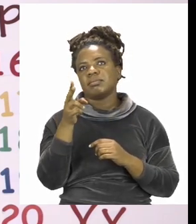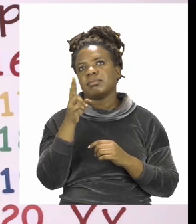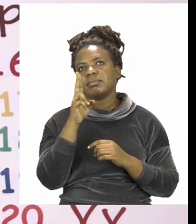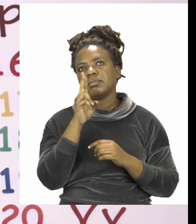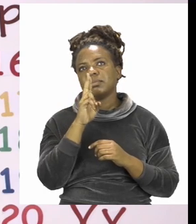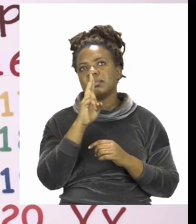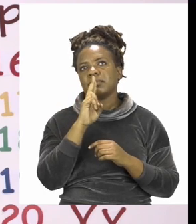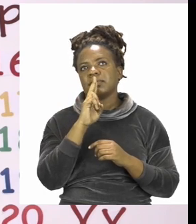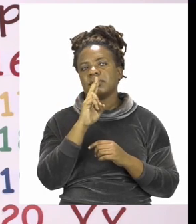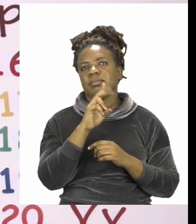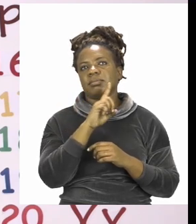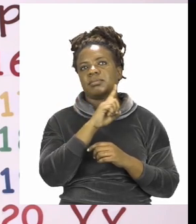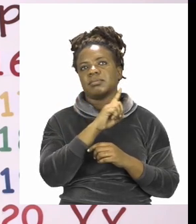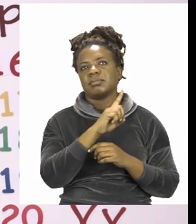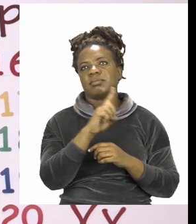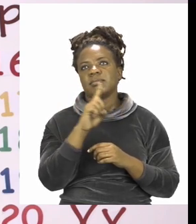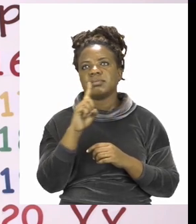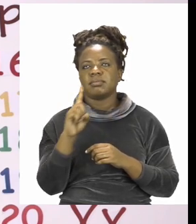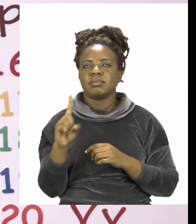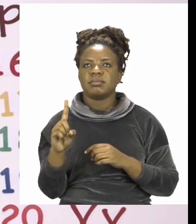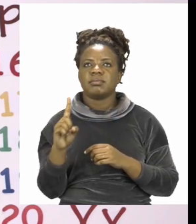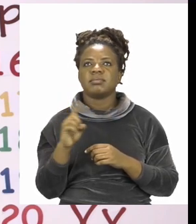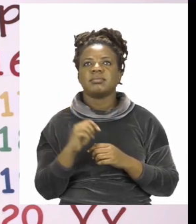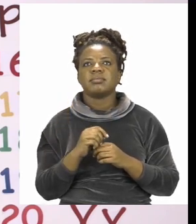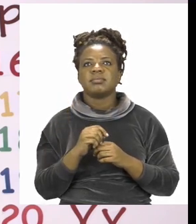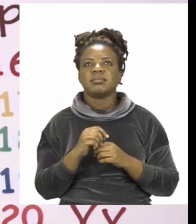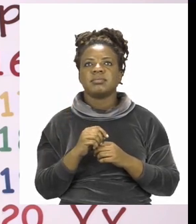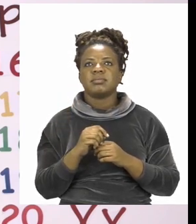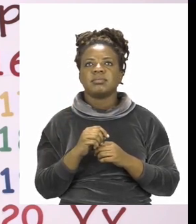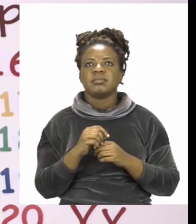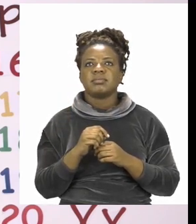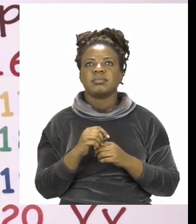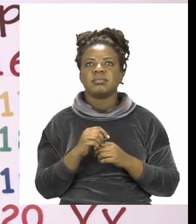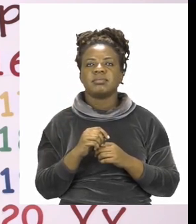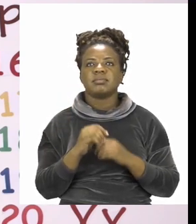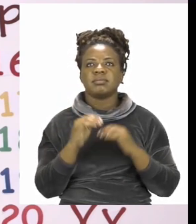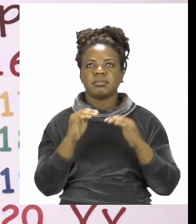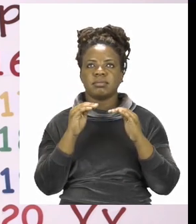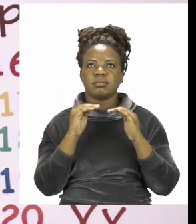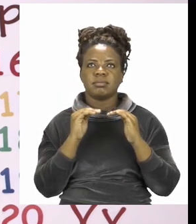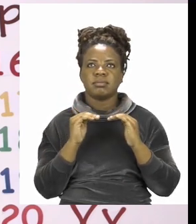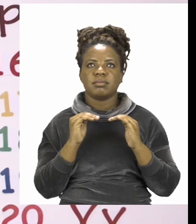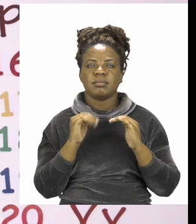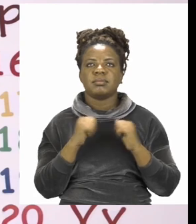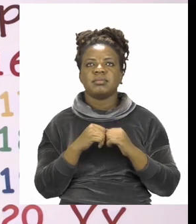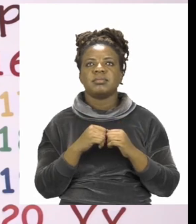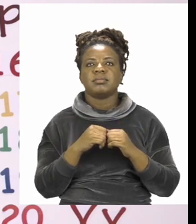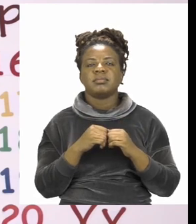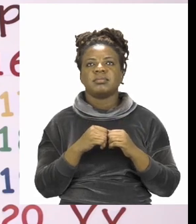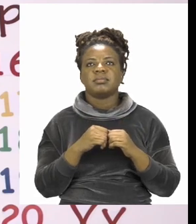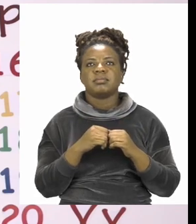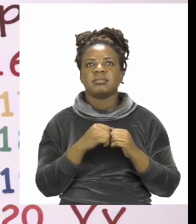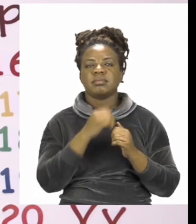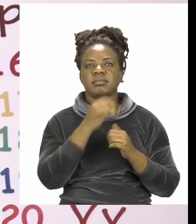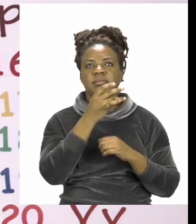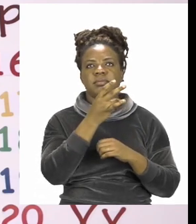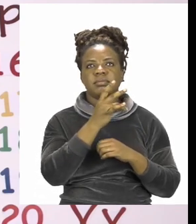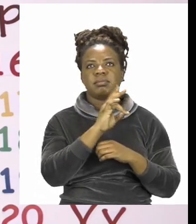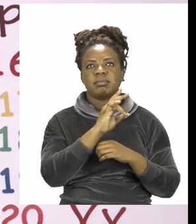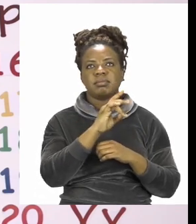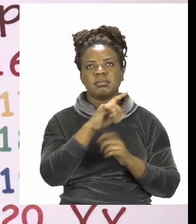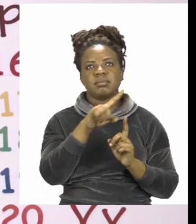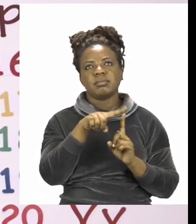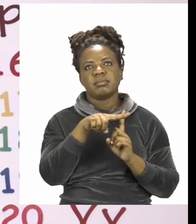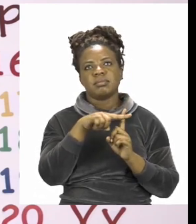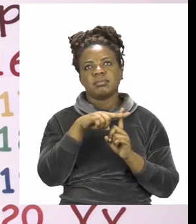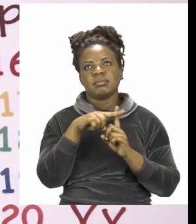equals 11. Let's now try and do the next one. It says 7